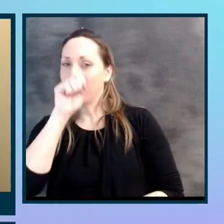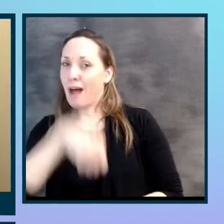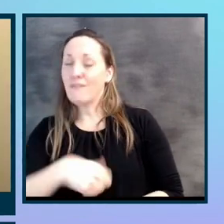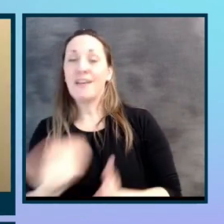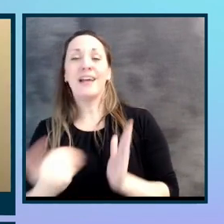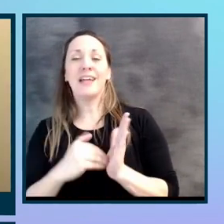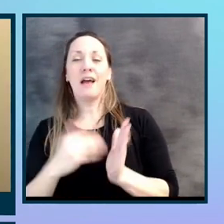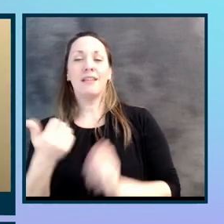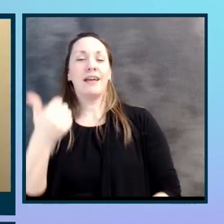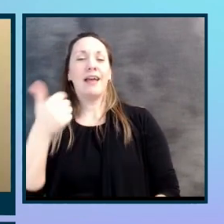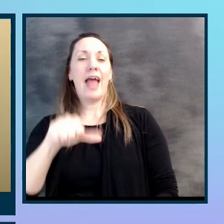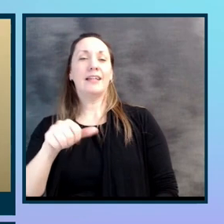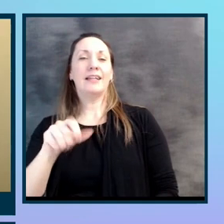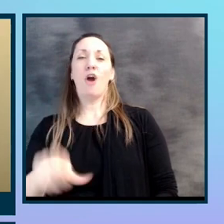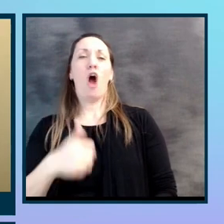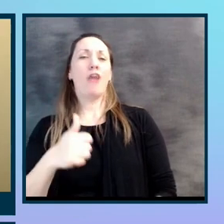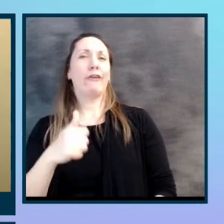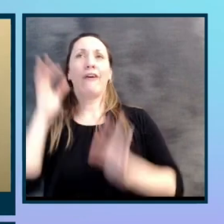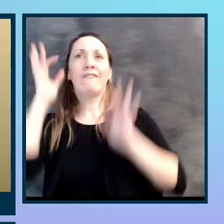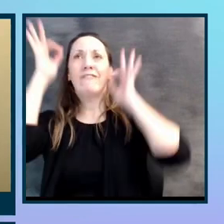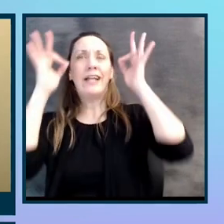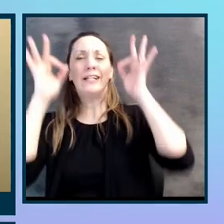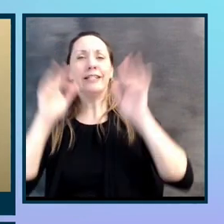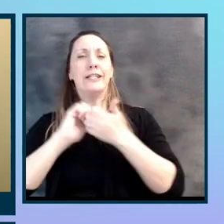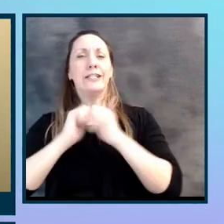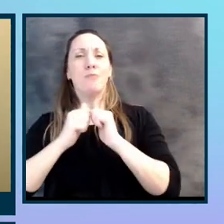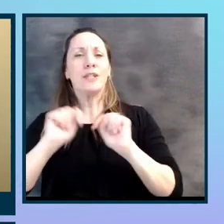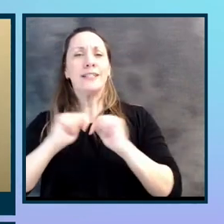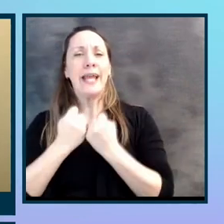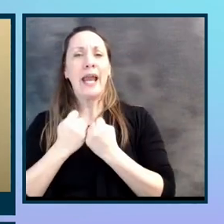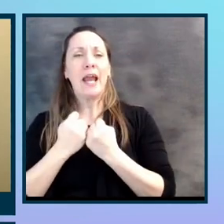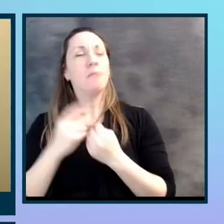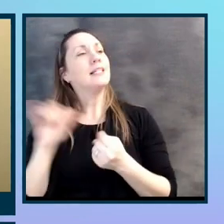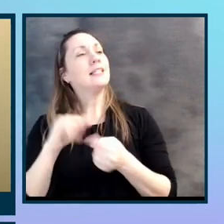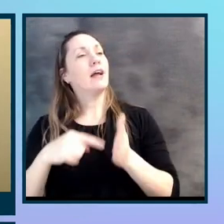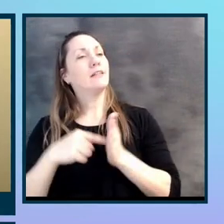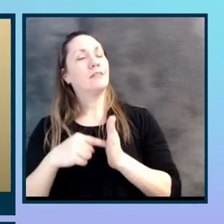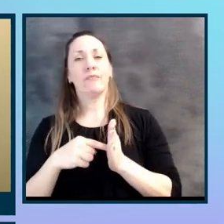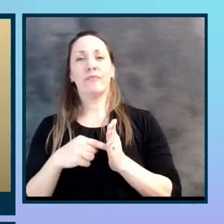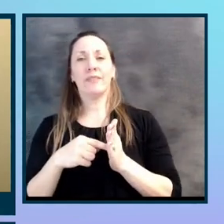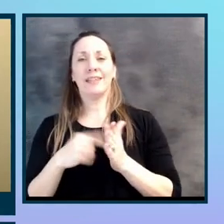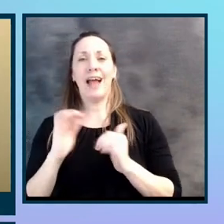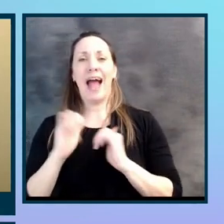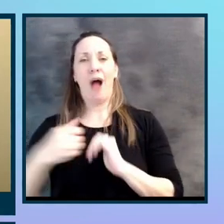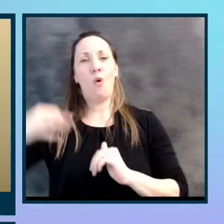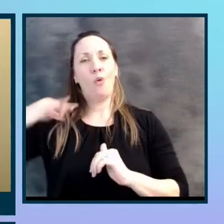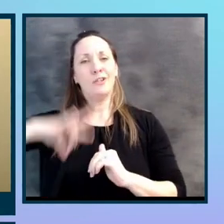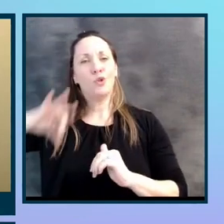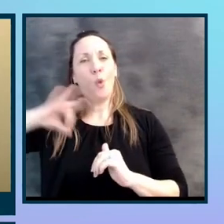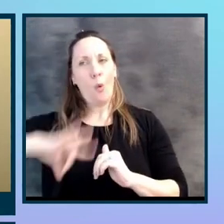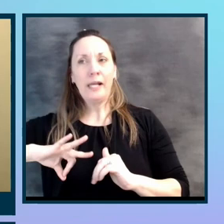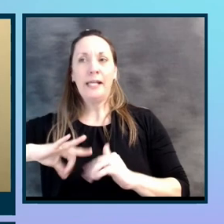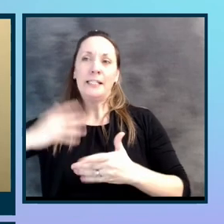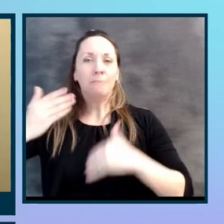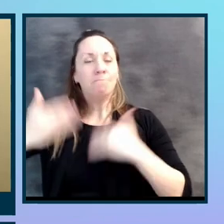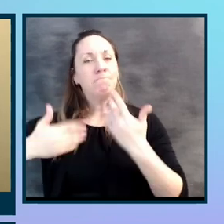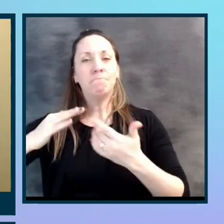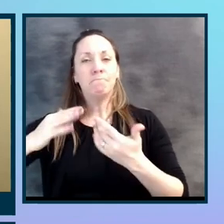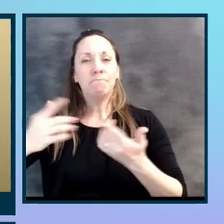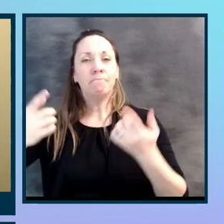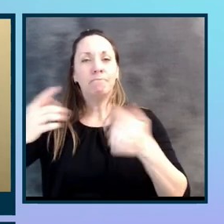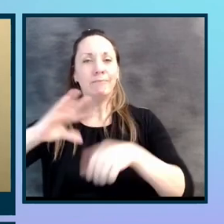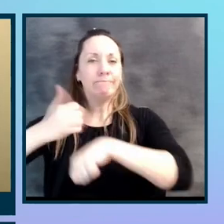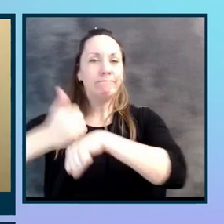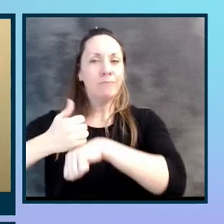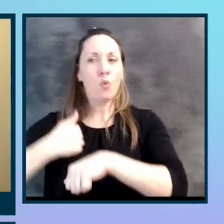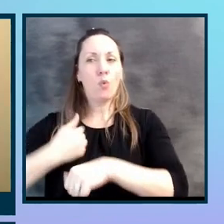like any other fantasy, depends on, you know, the, uh, the, the parameters and how the scoring system goes, but we, we